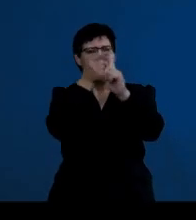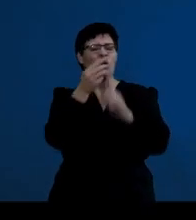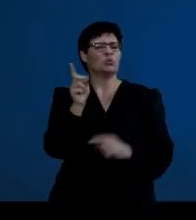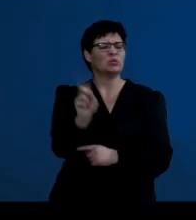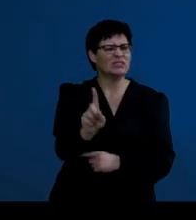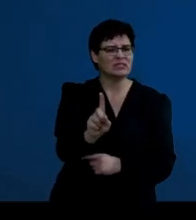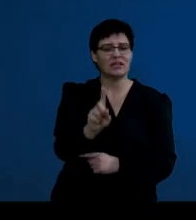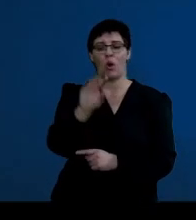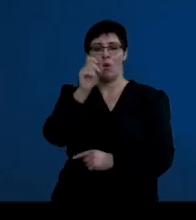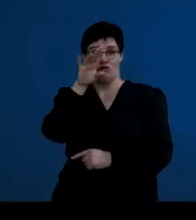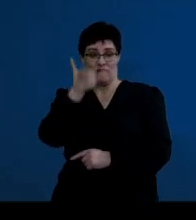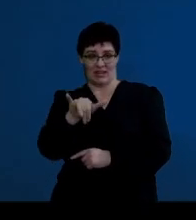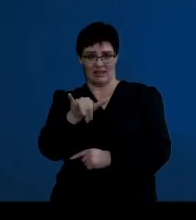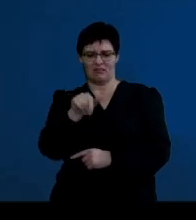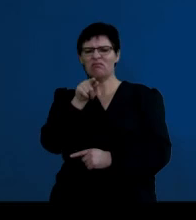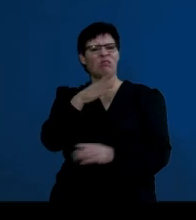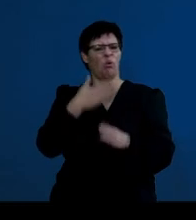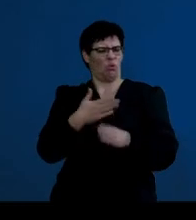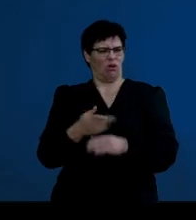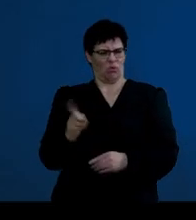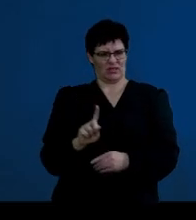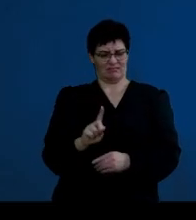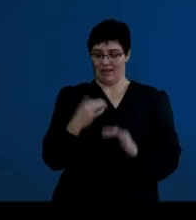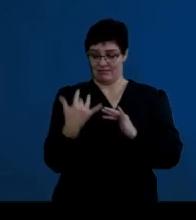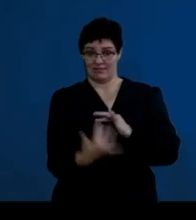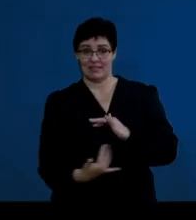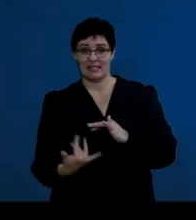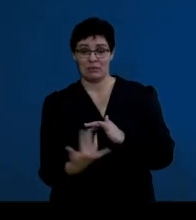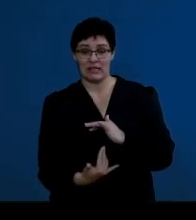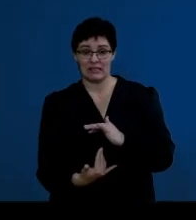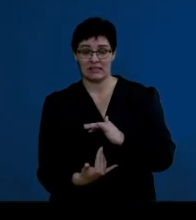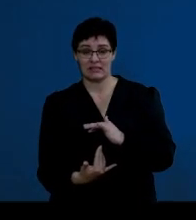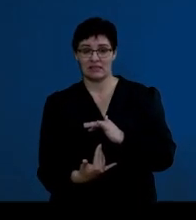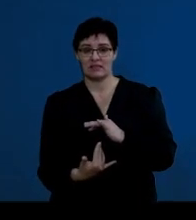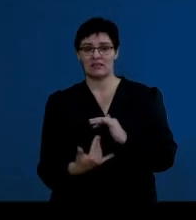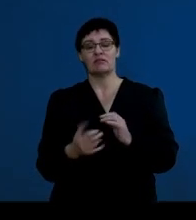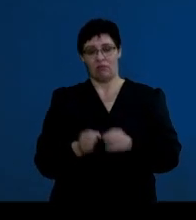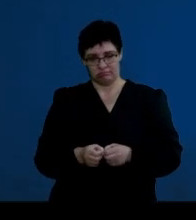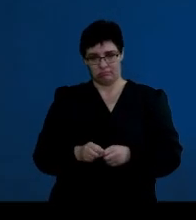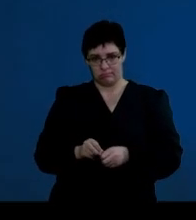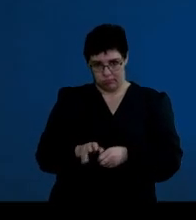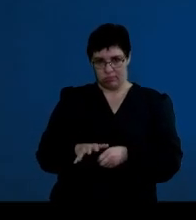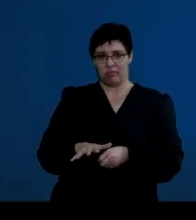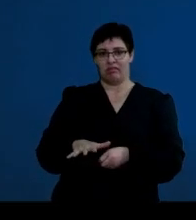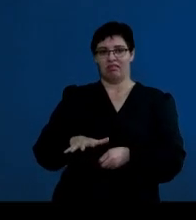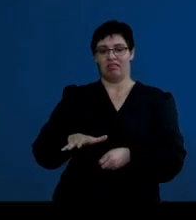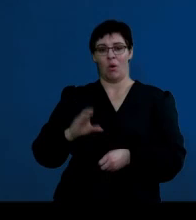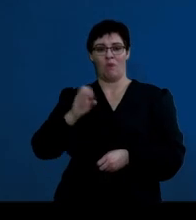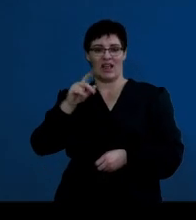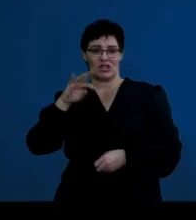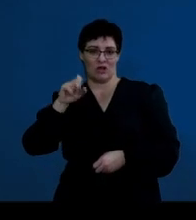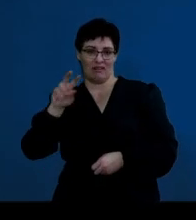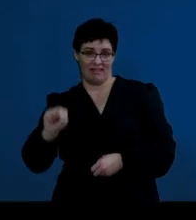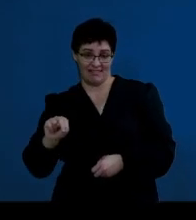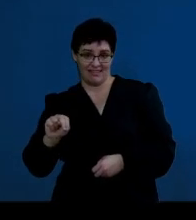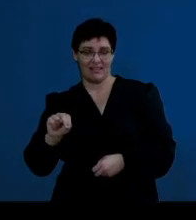And the function of LH is that it stimulates ovulation. And ovulation is